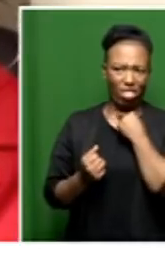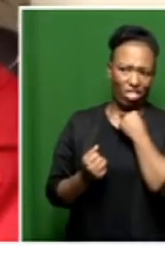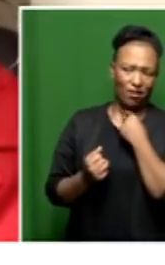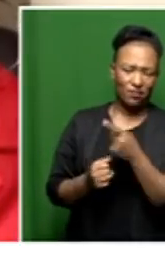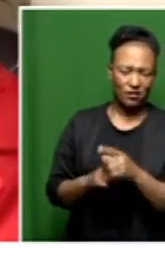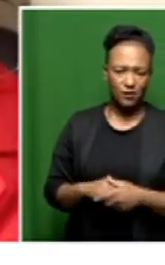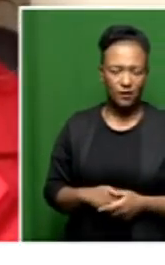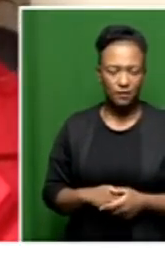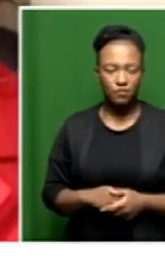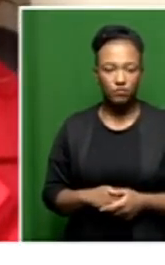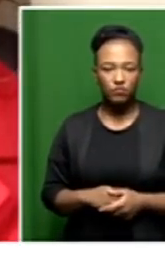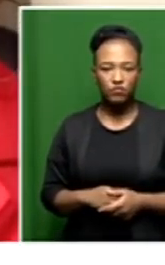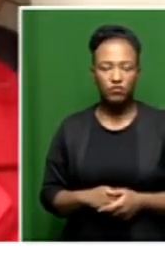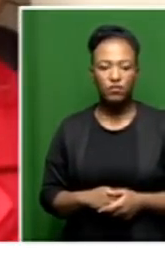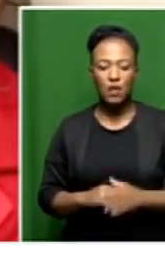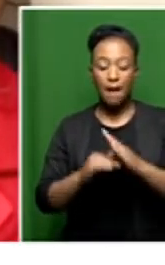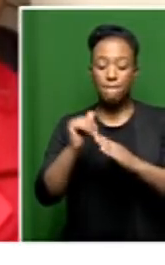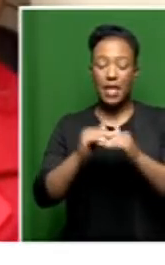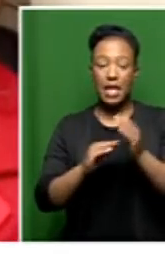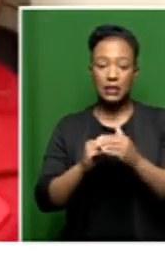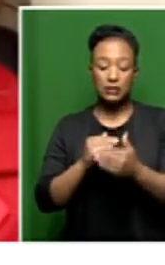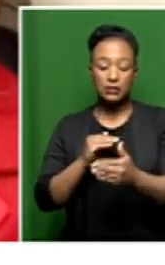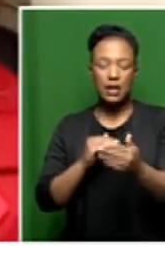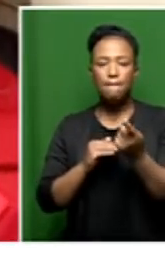Mthonga, how much has been spent on this facility to date?